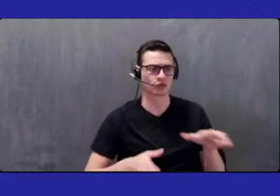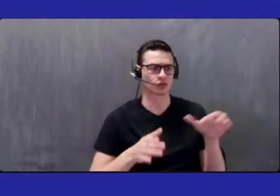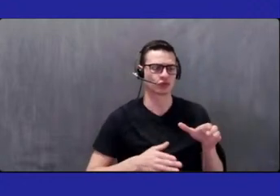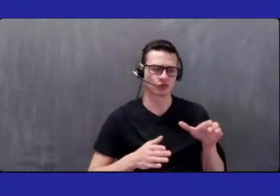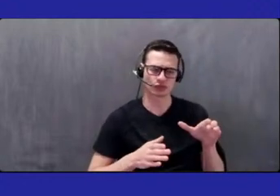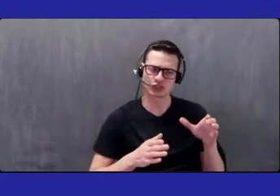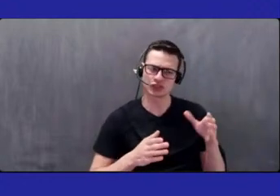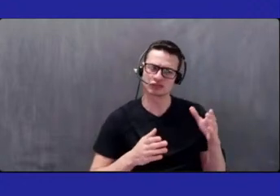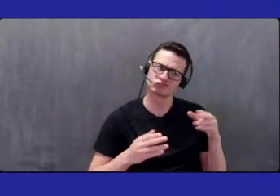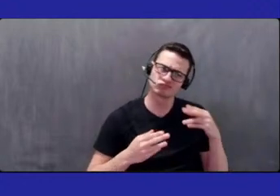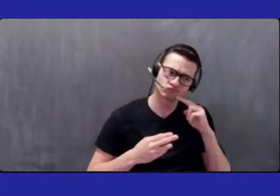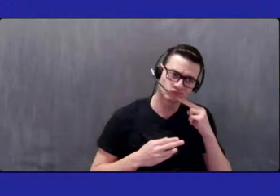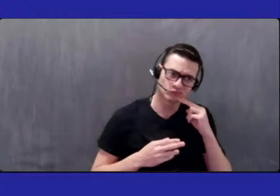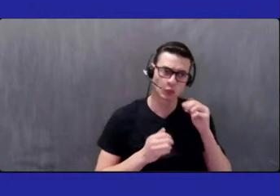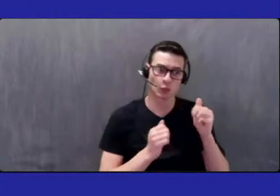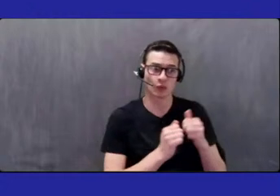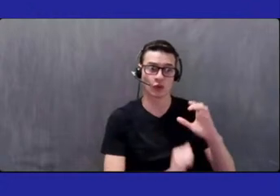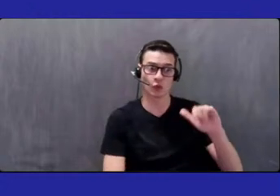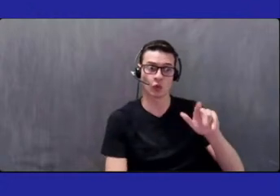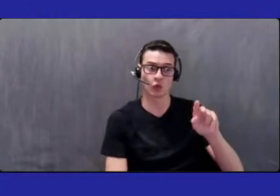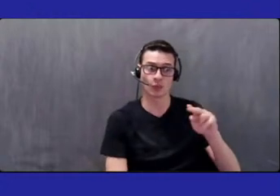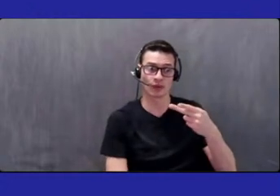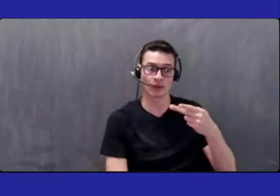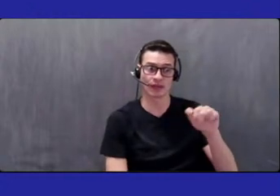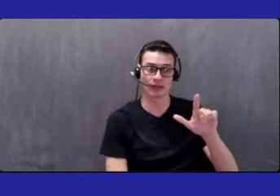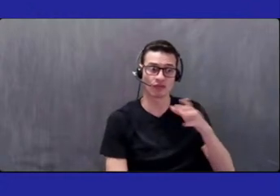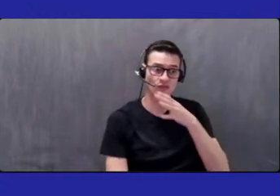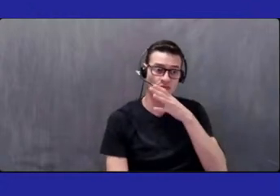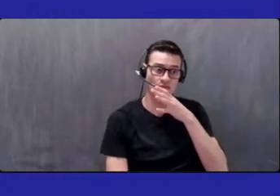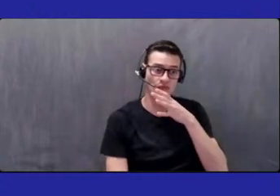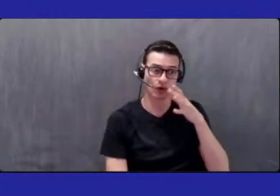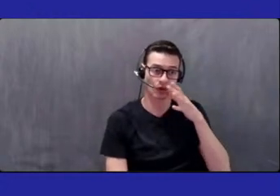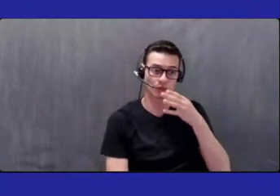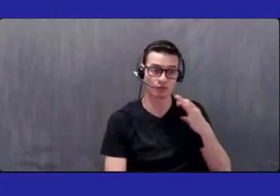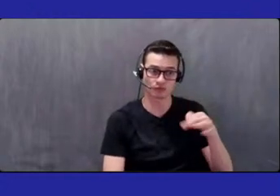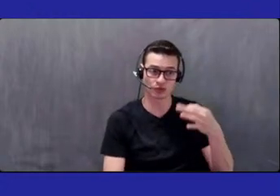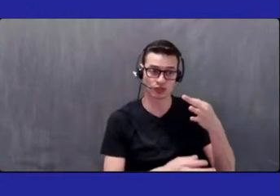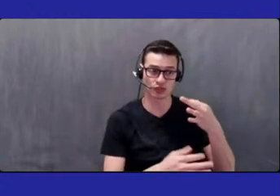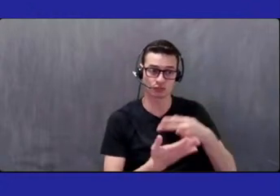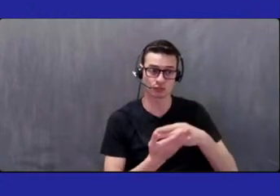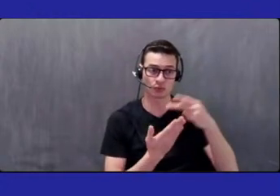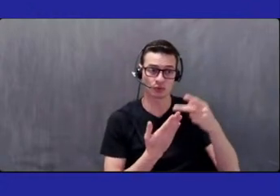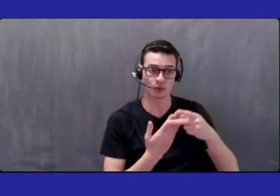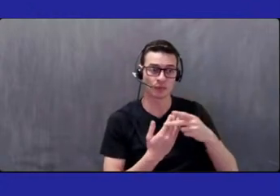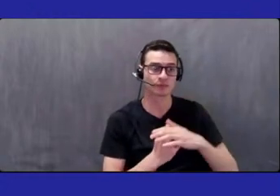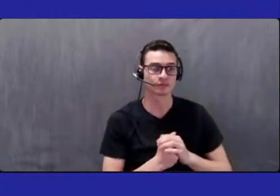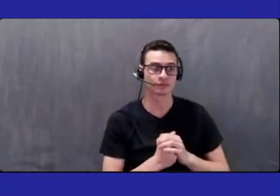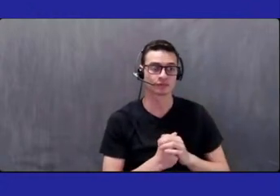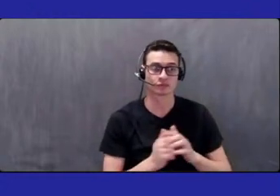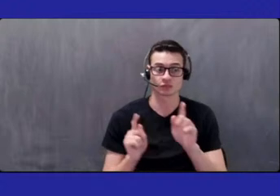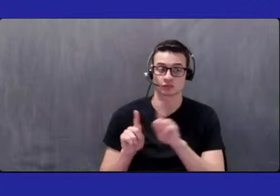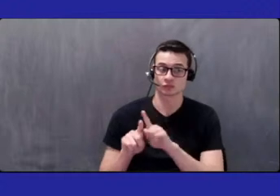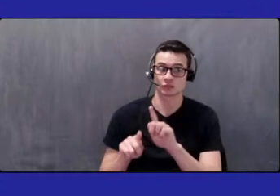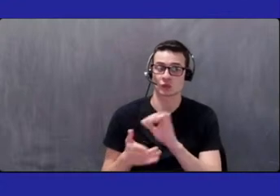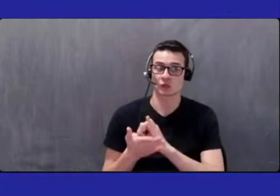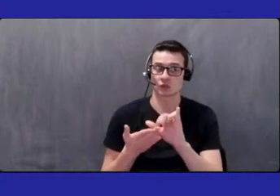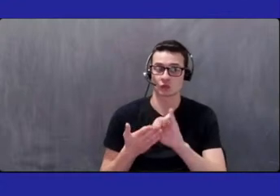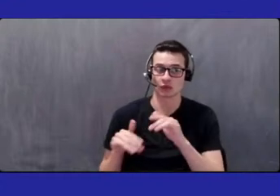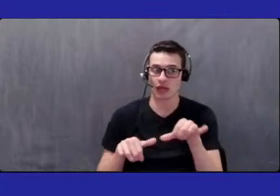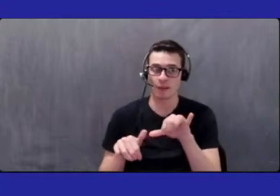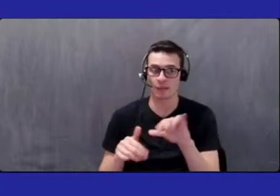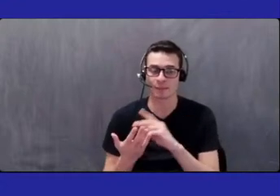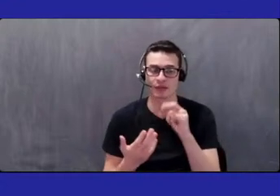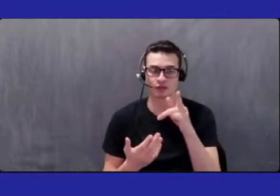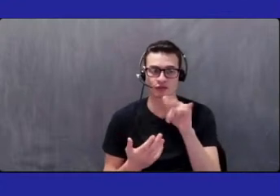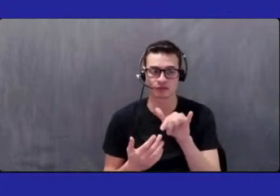With Corbin Hill Farm Fresh Program, it's a food share program. Also, New York Common Pantry. Access to immigration